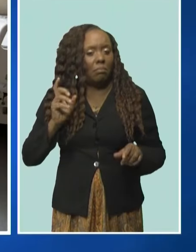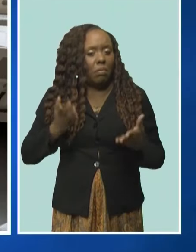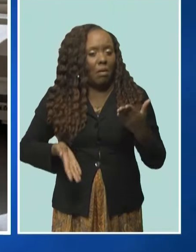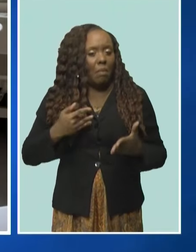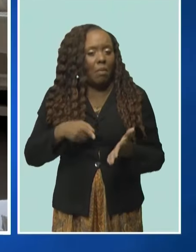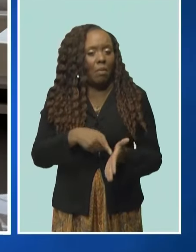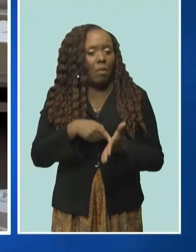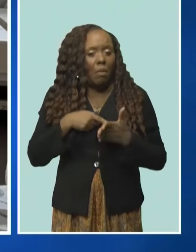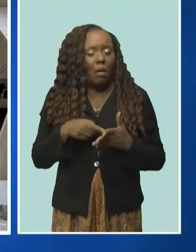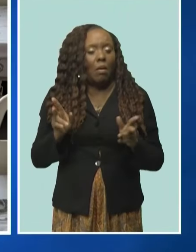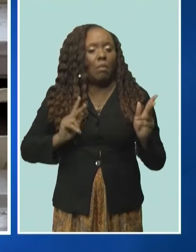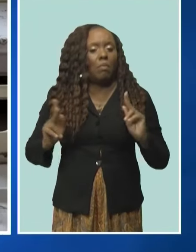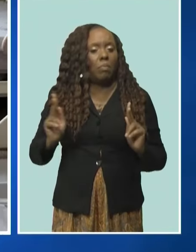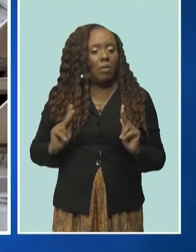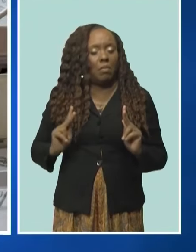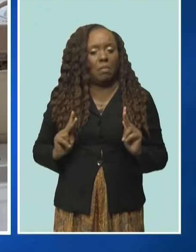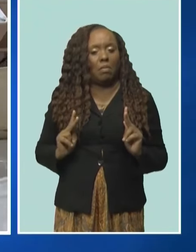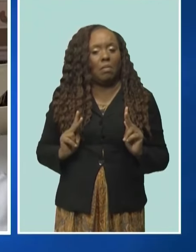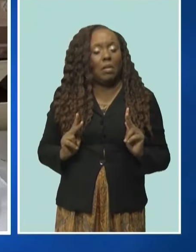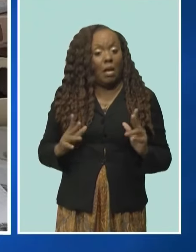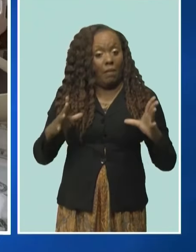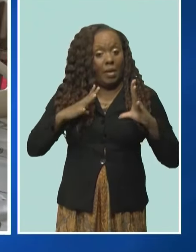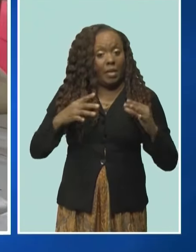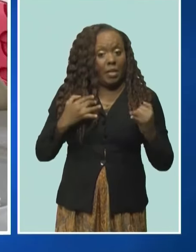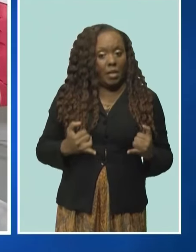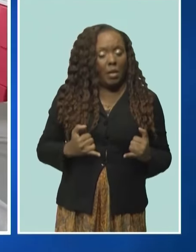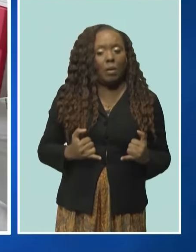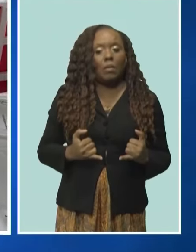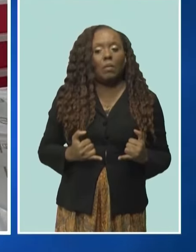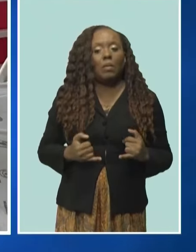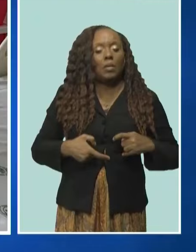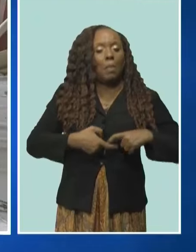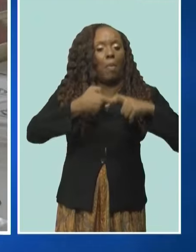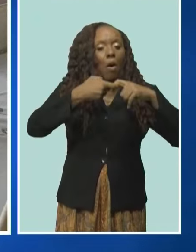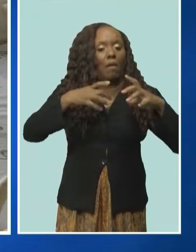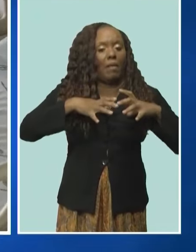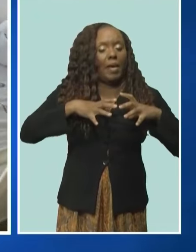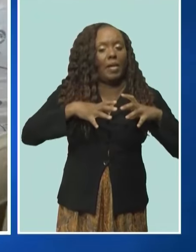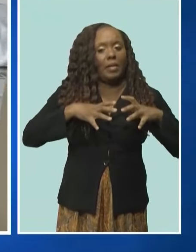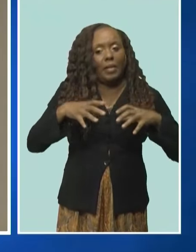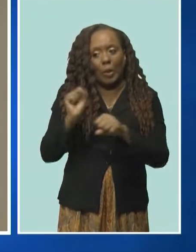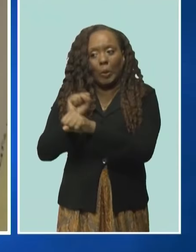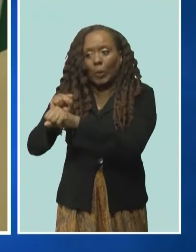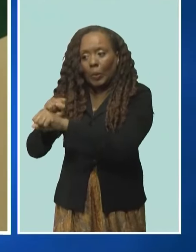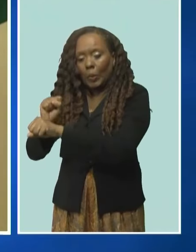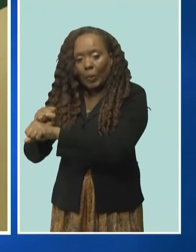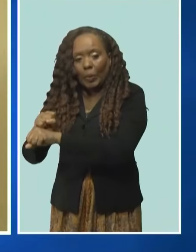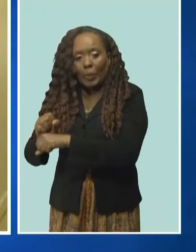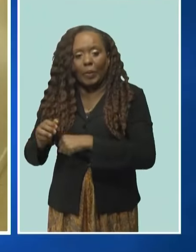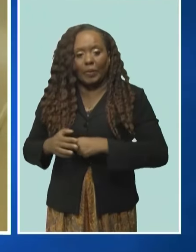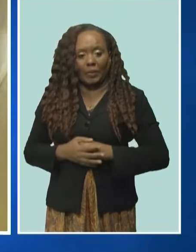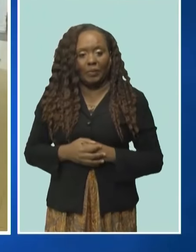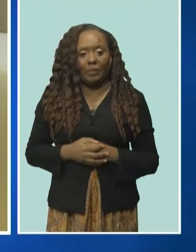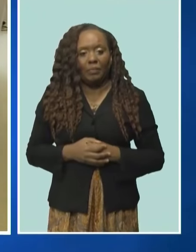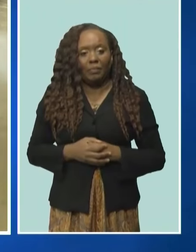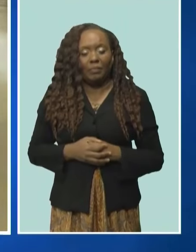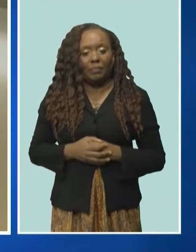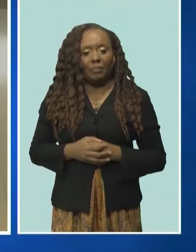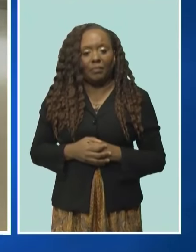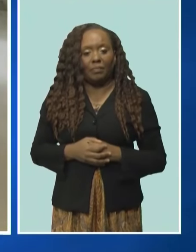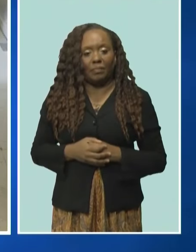called out from vacation. The hospital official explains the plans for the sickest patients to be treated at the QEH.